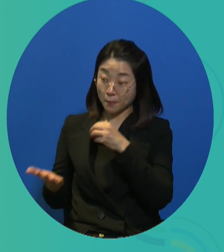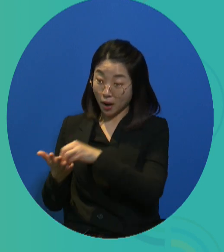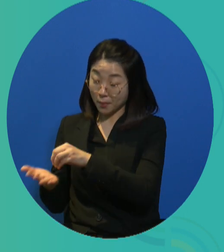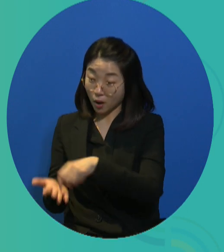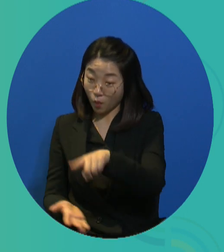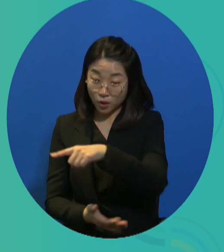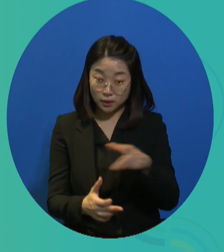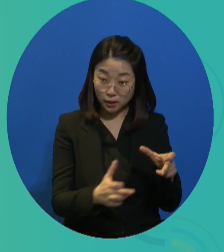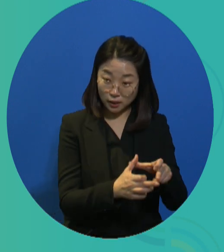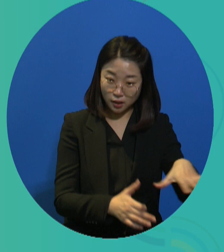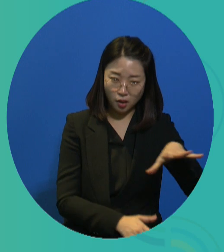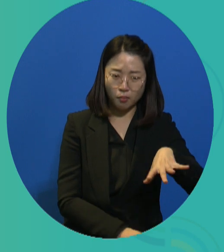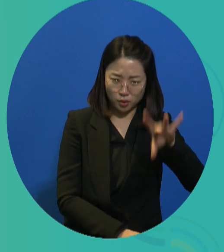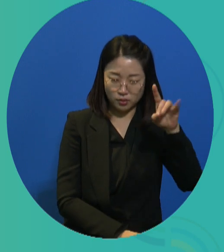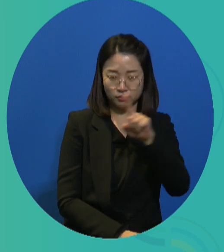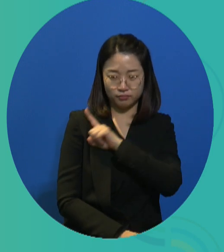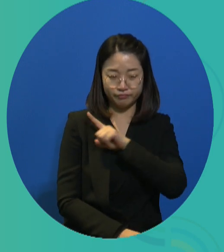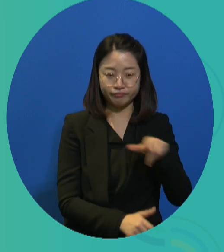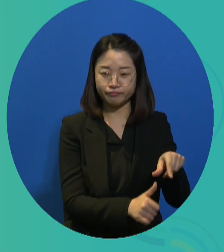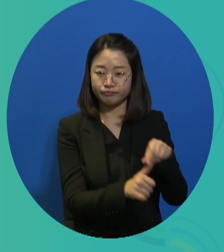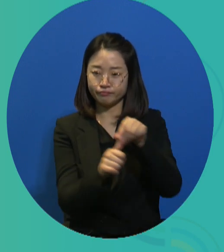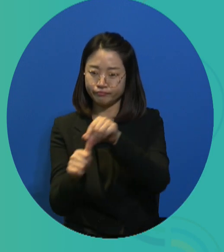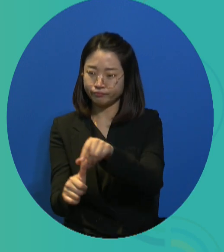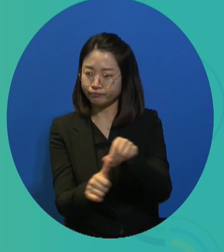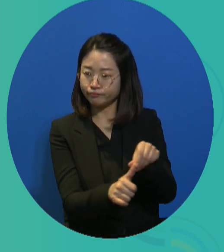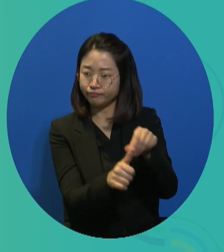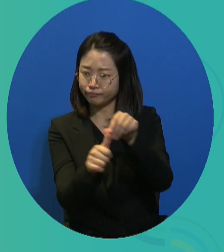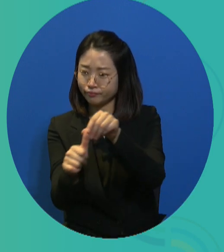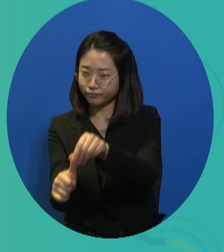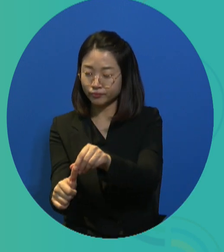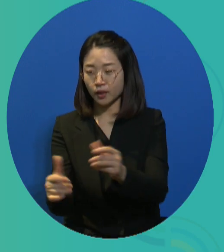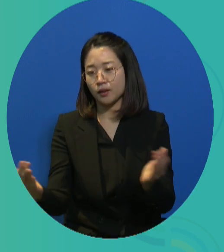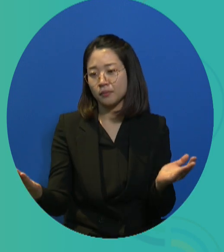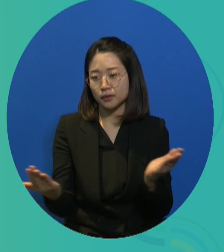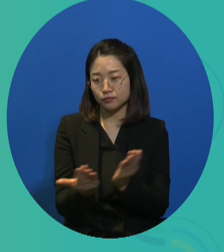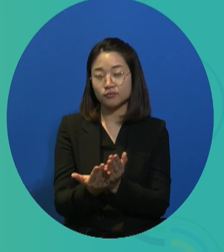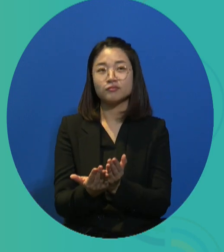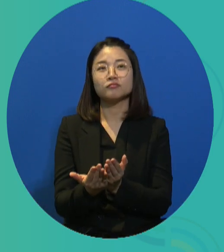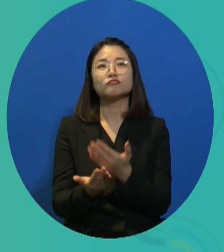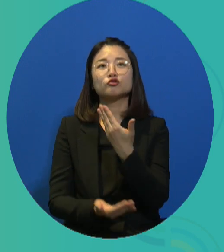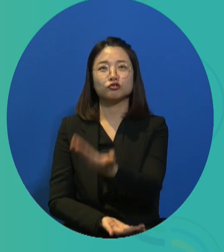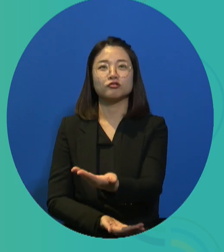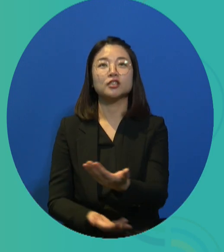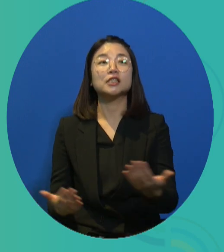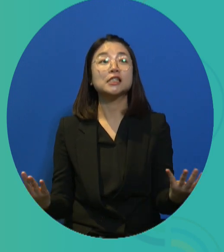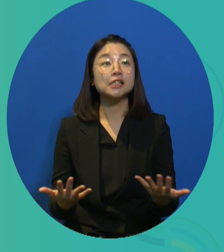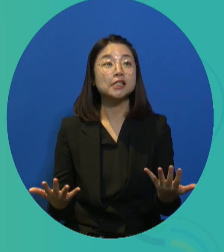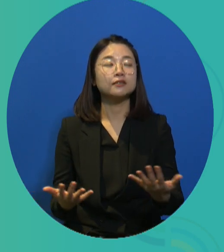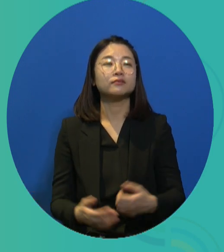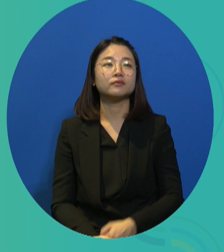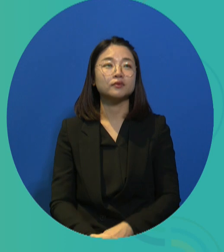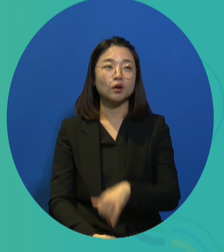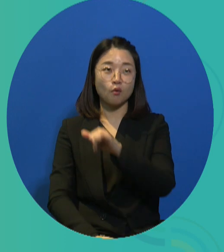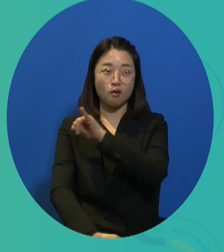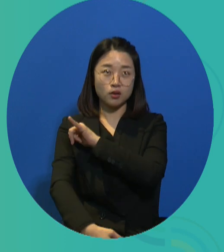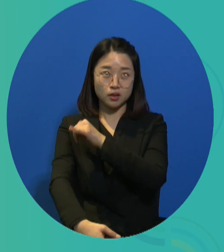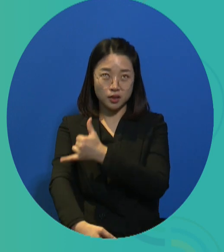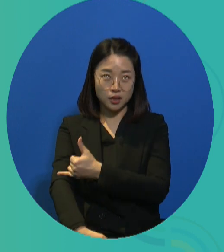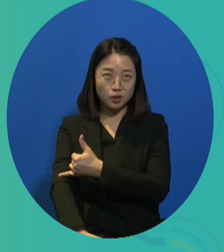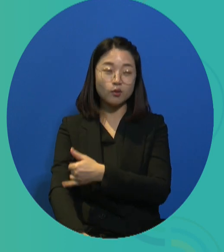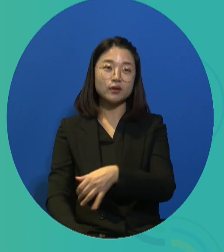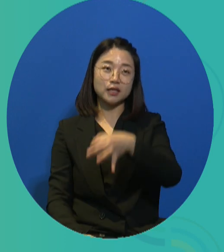Severely disabled persons have been excluded in the labor market, but this project has designated three